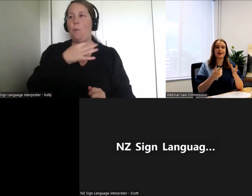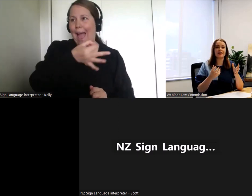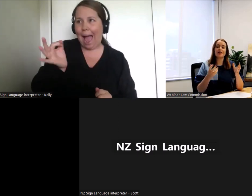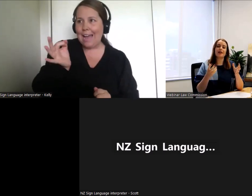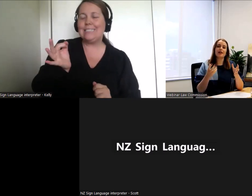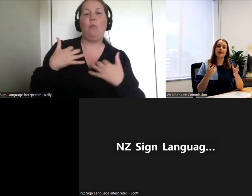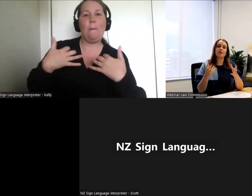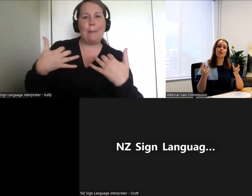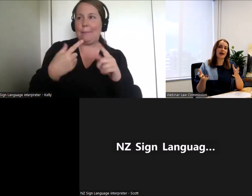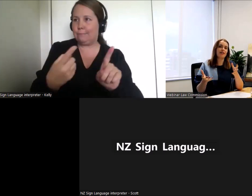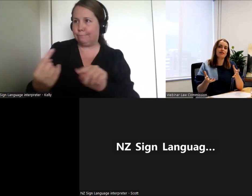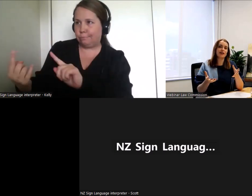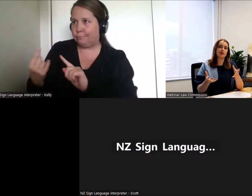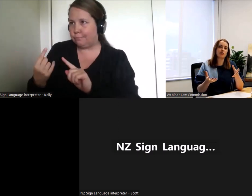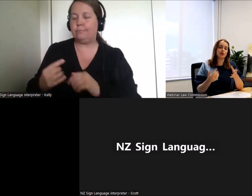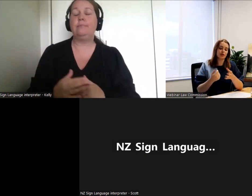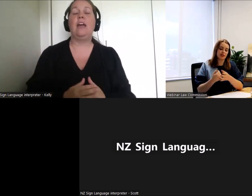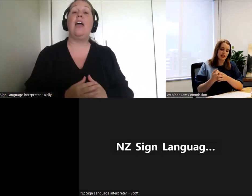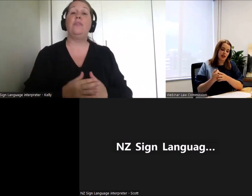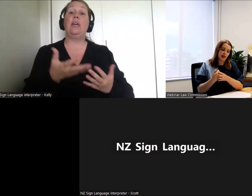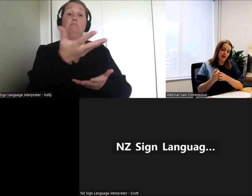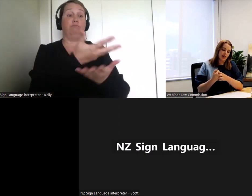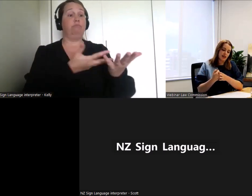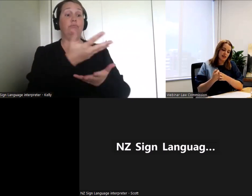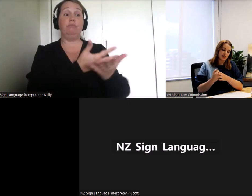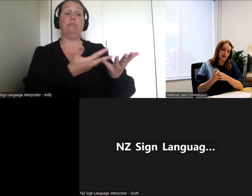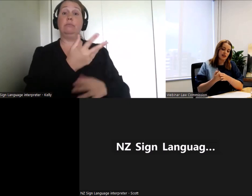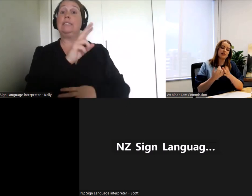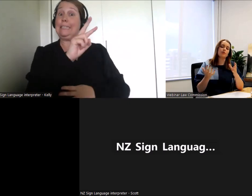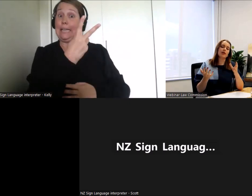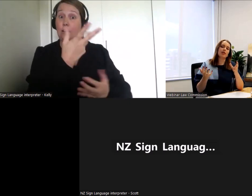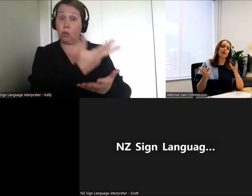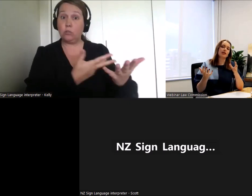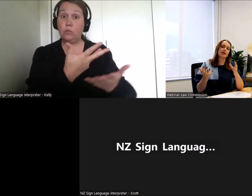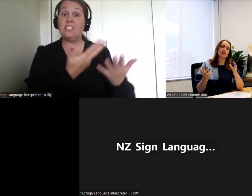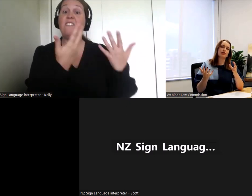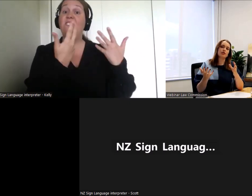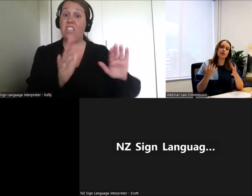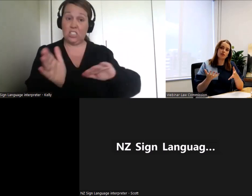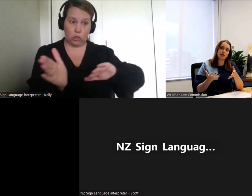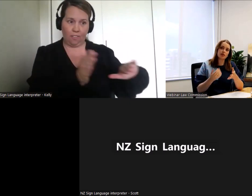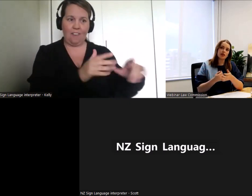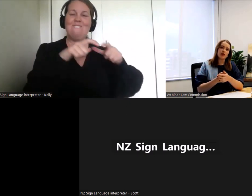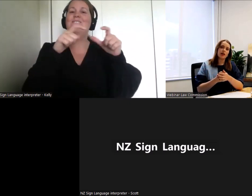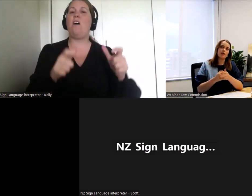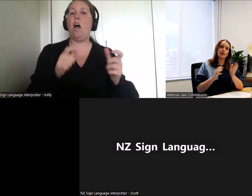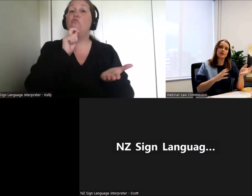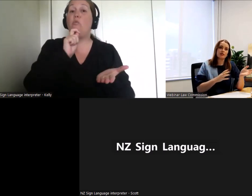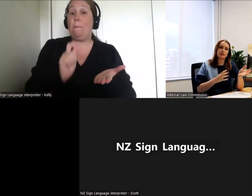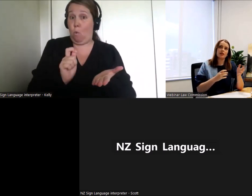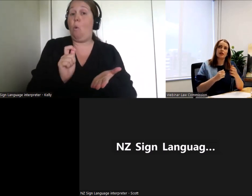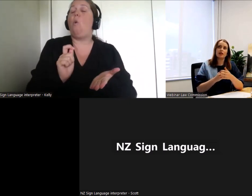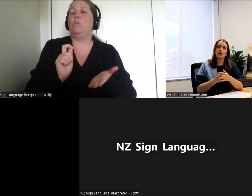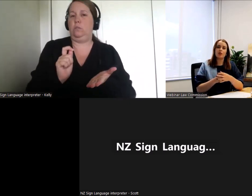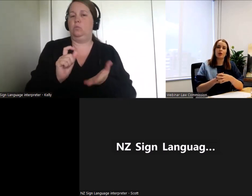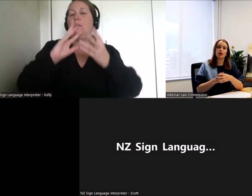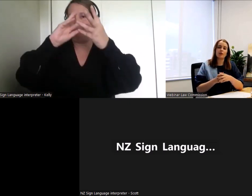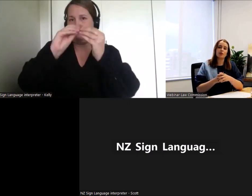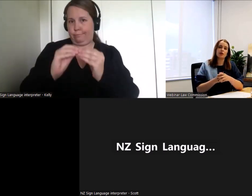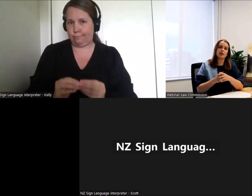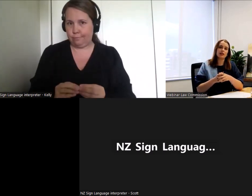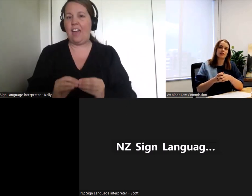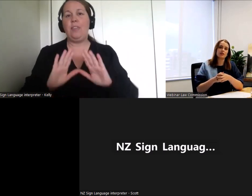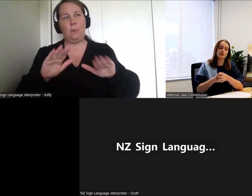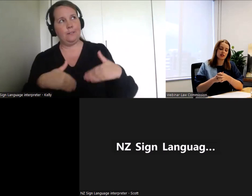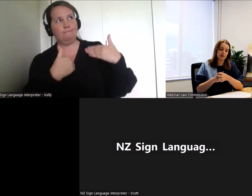we'll then prepare our final report. And this will make recommendations to the government based on our